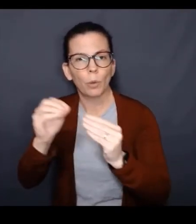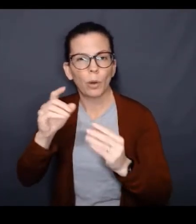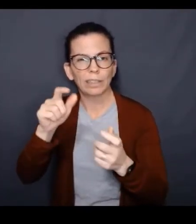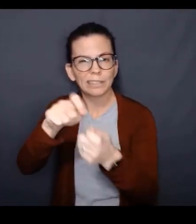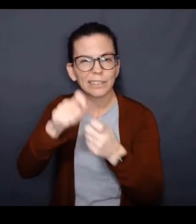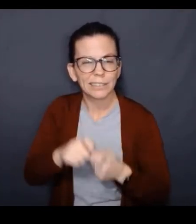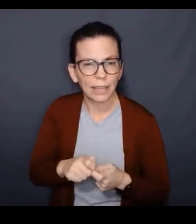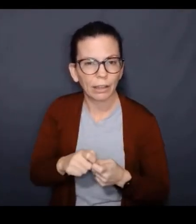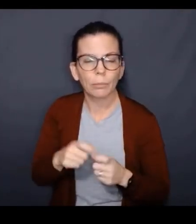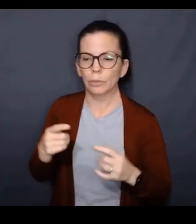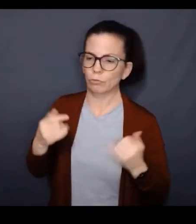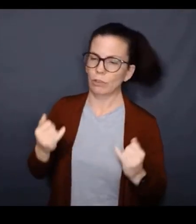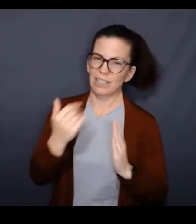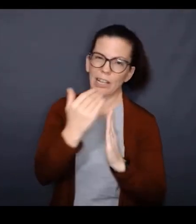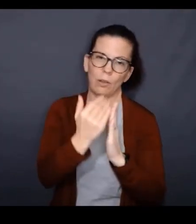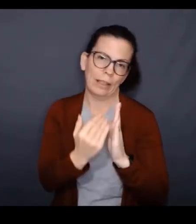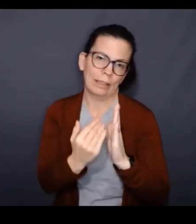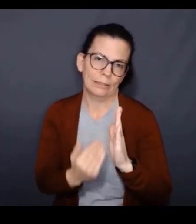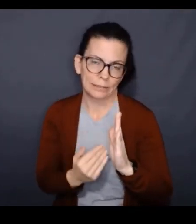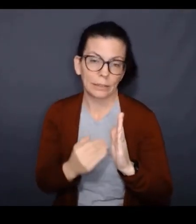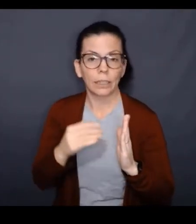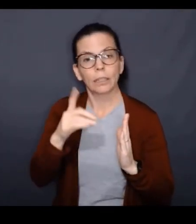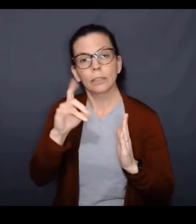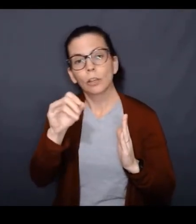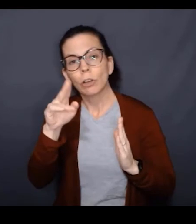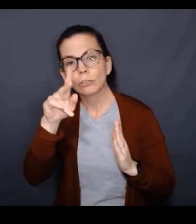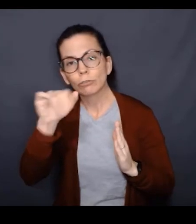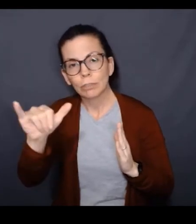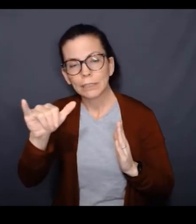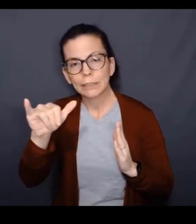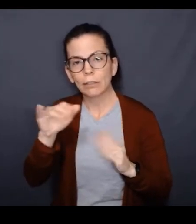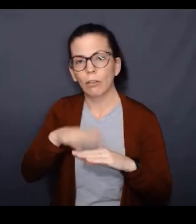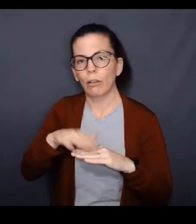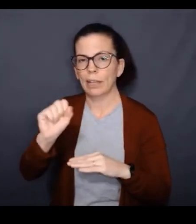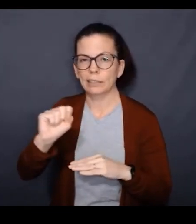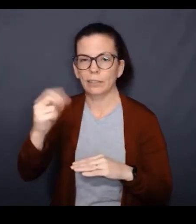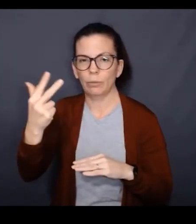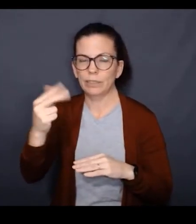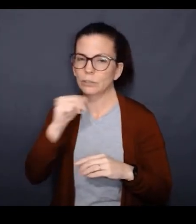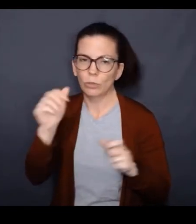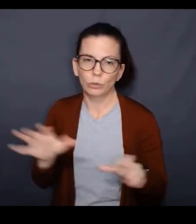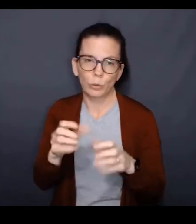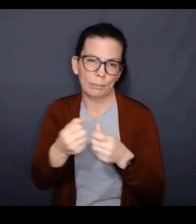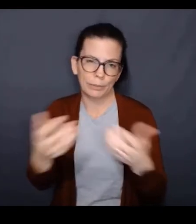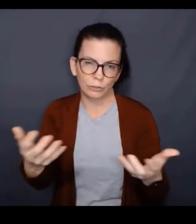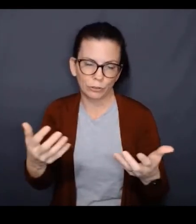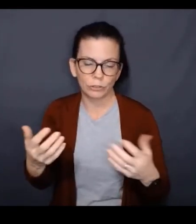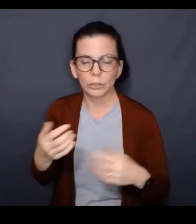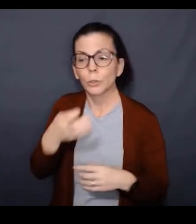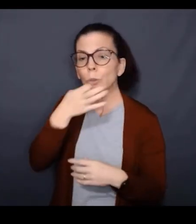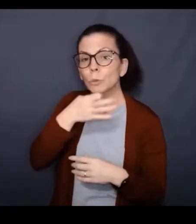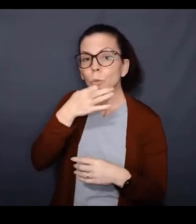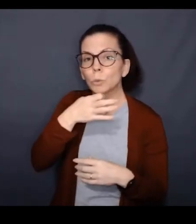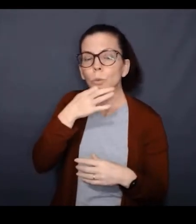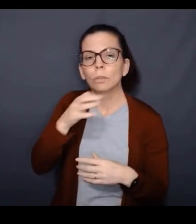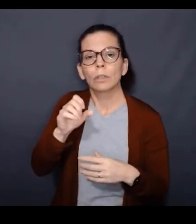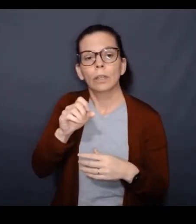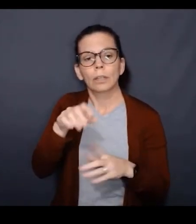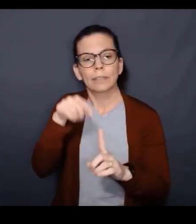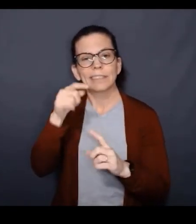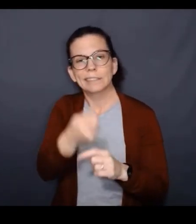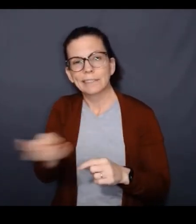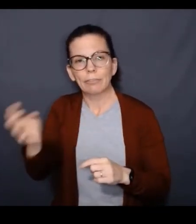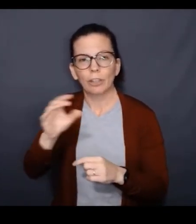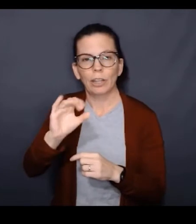We can click through to get more detail about the job. Right now it's just listing directories on S3, so it's not doing too much.